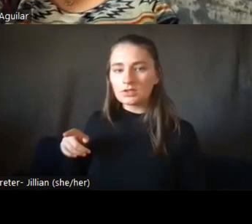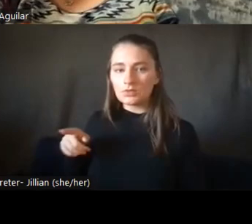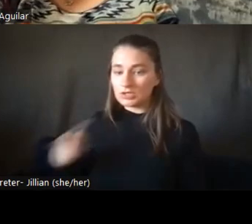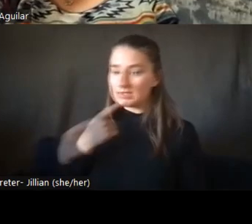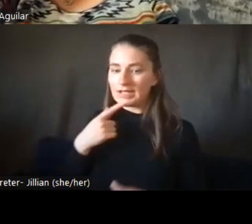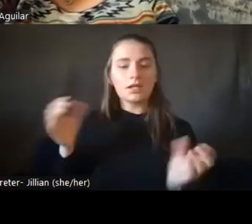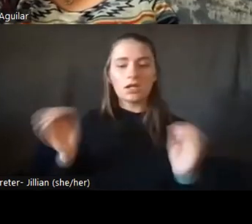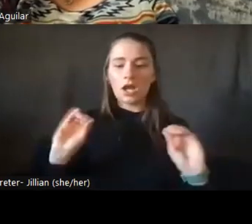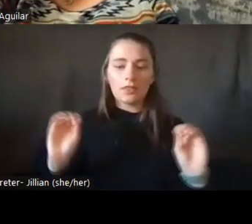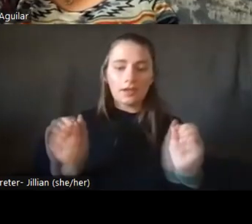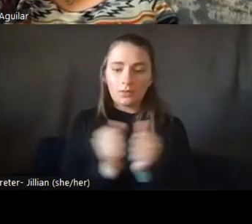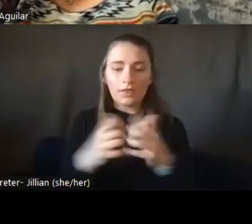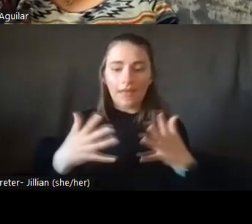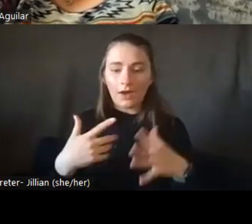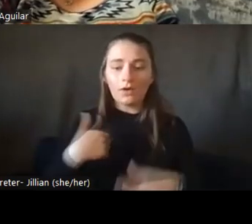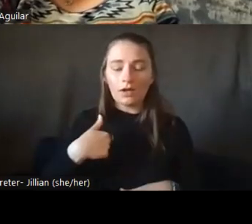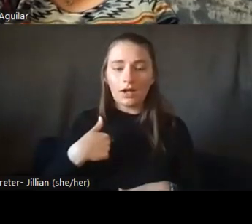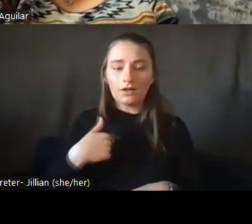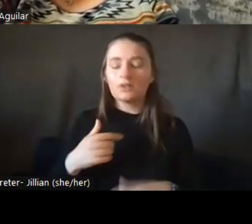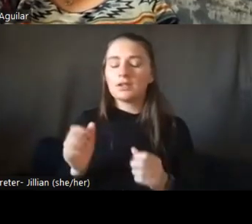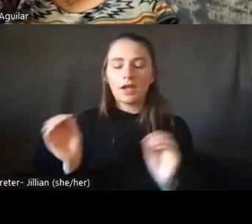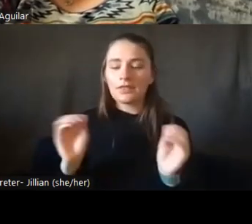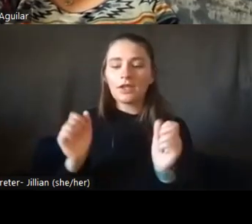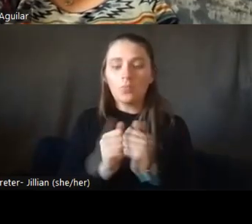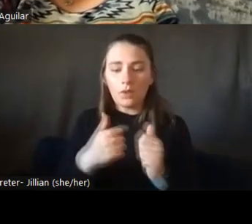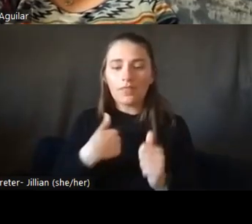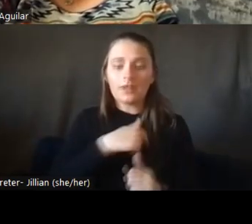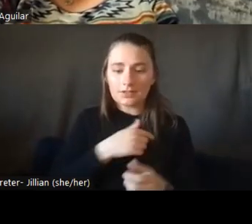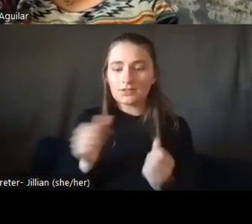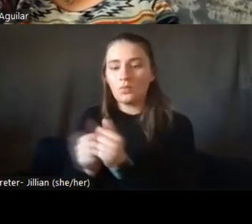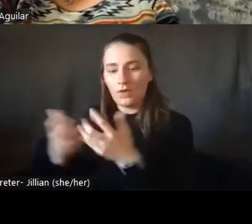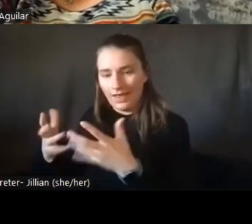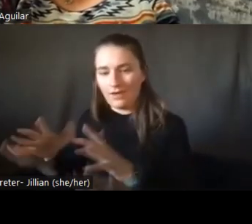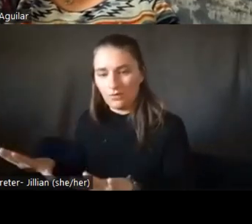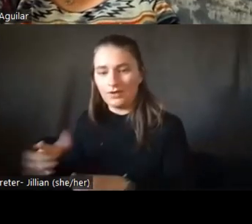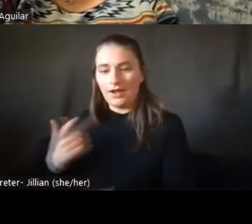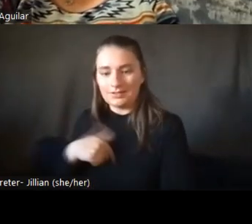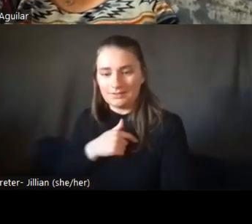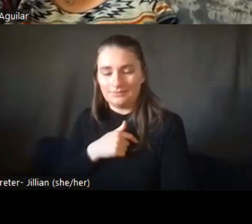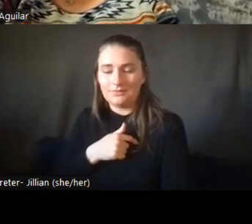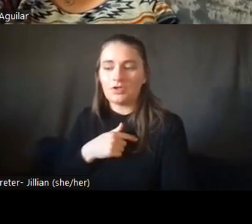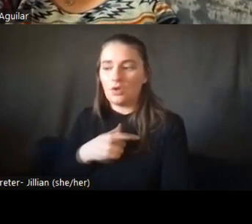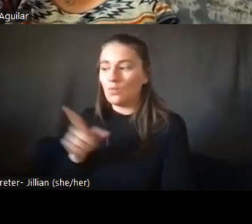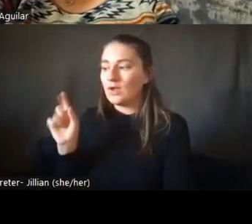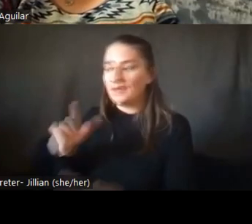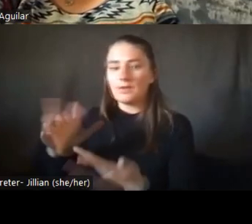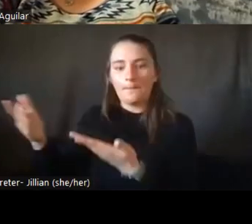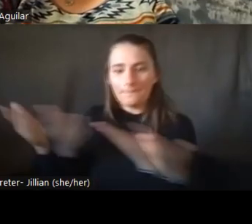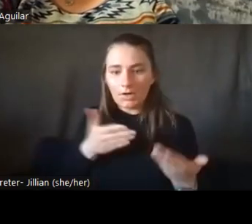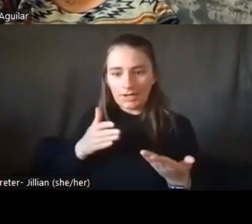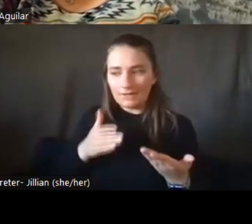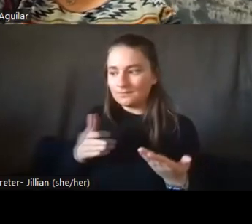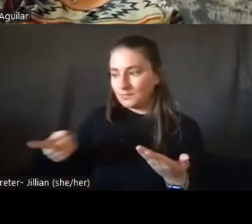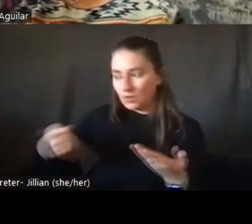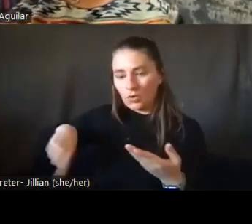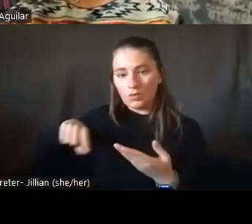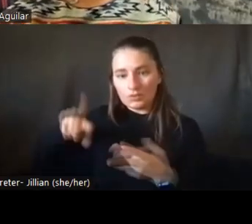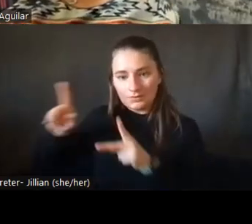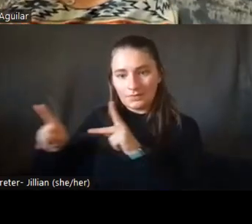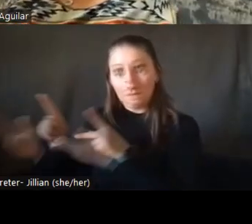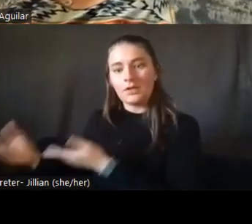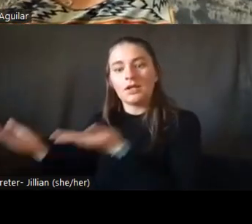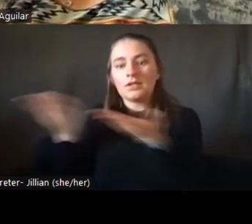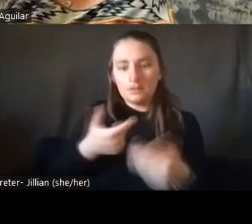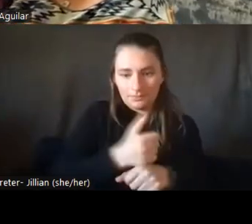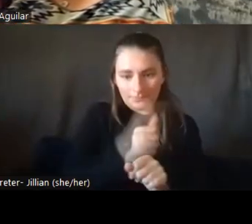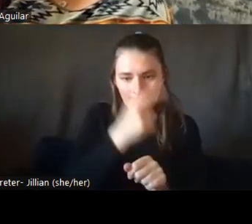you know, you're not the spokesperson for the group. We have to bring the community to the table. And so what that means is throughout the work, I get to,